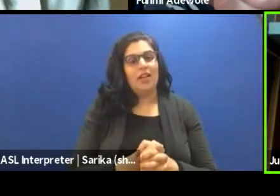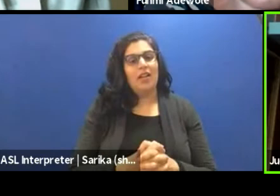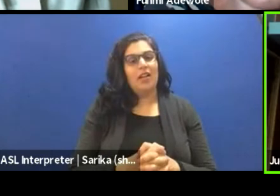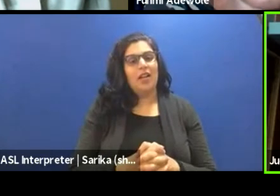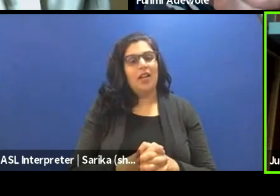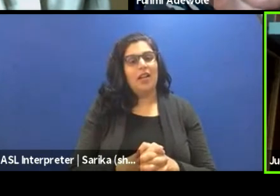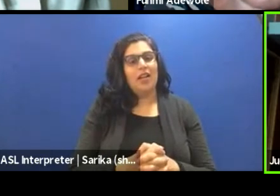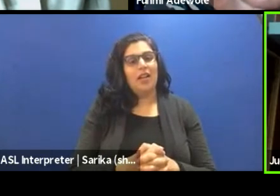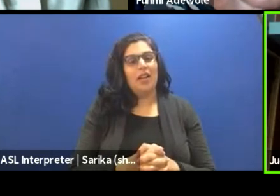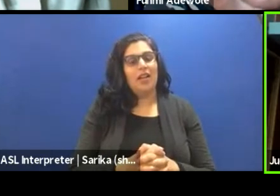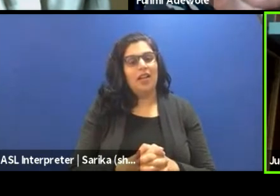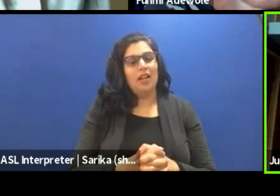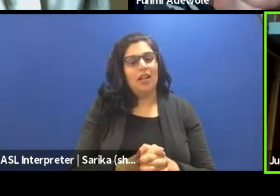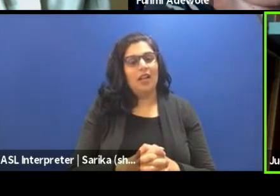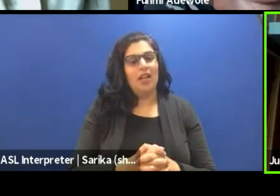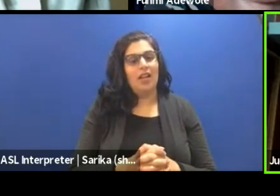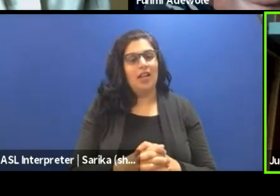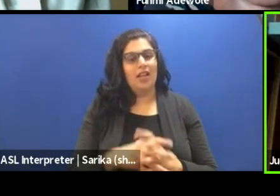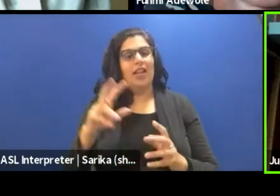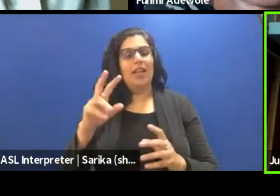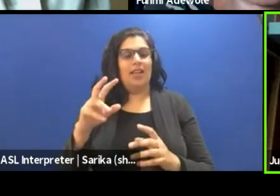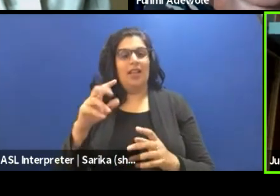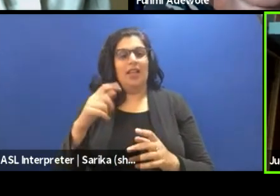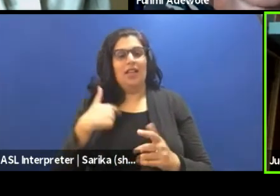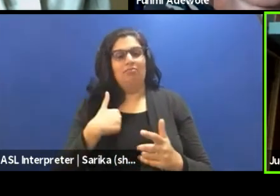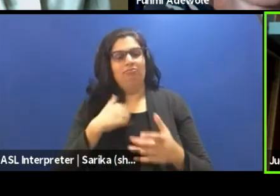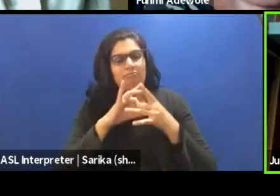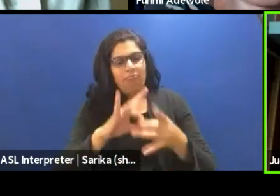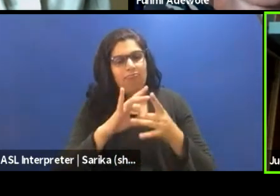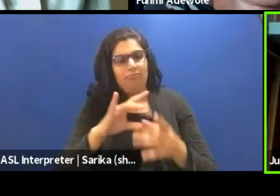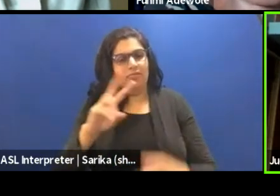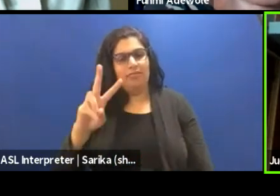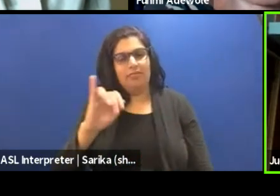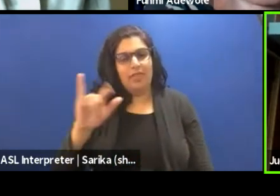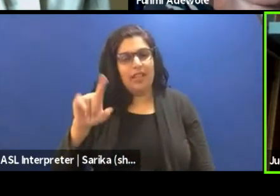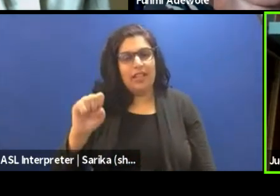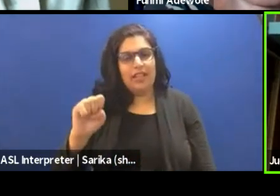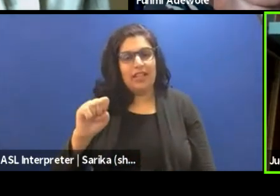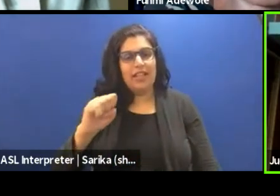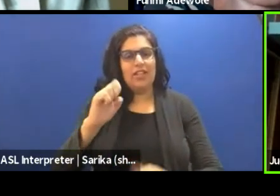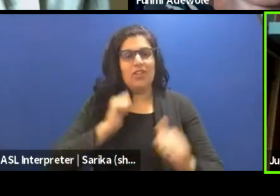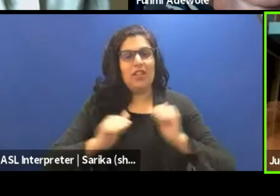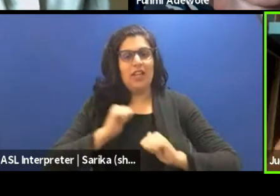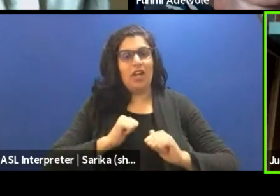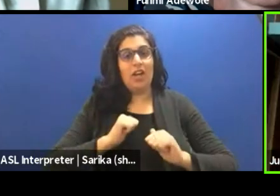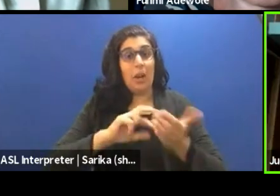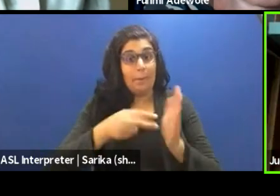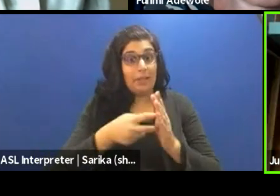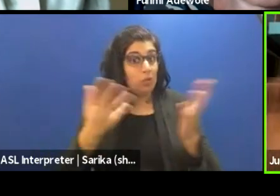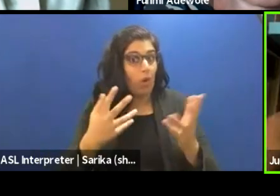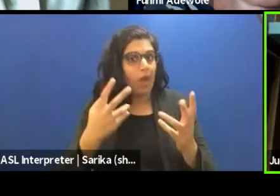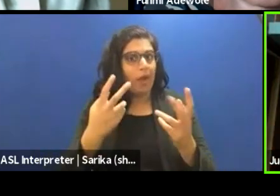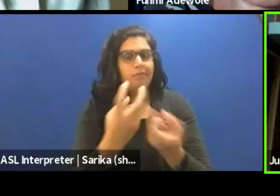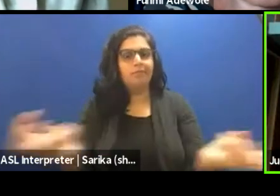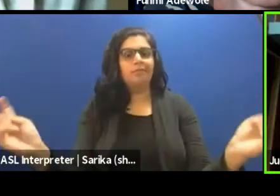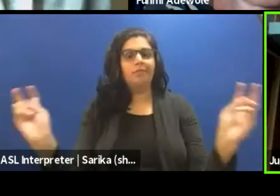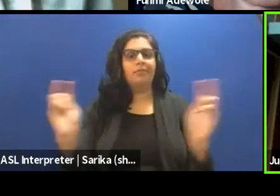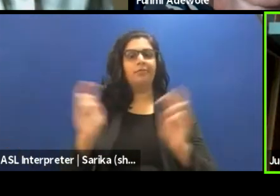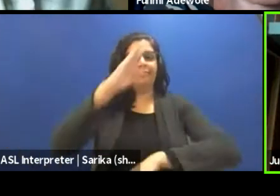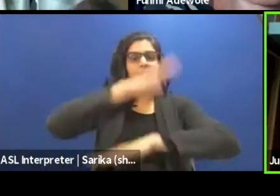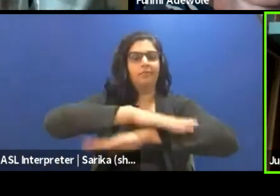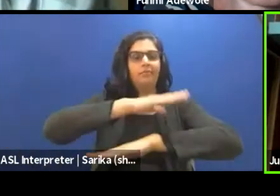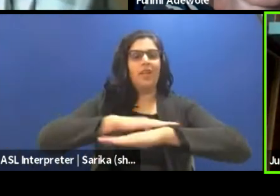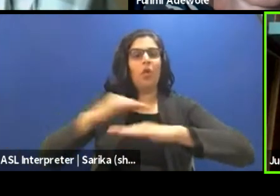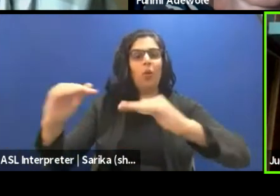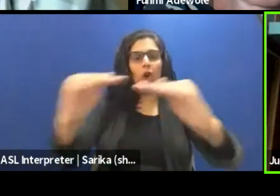much into village theater. When I say village, I mean, we're all equal. We all sit around the table. I'm asking the drama. What do you think about it? Well,